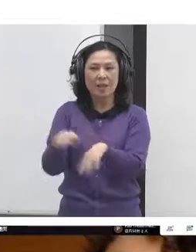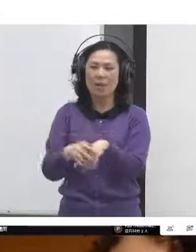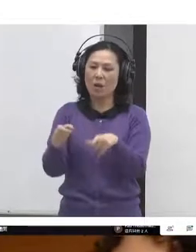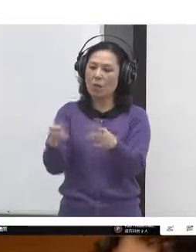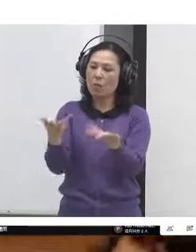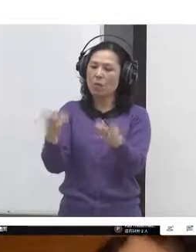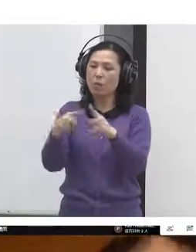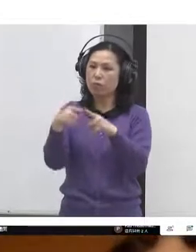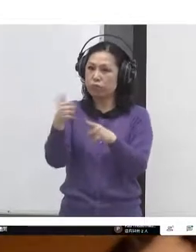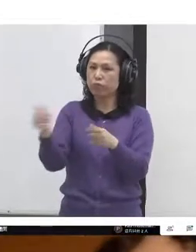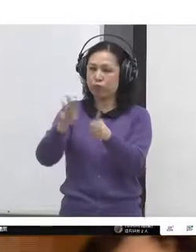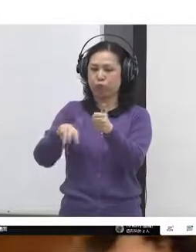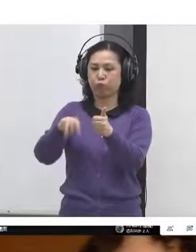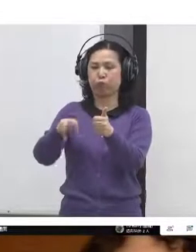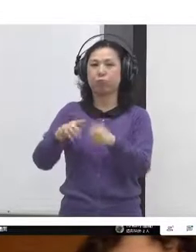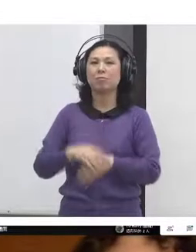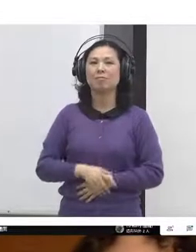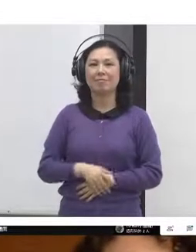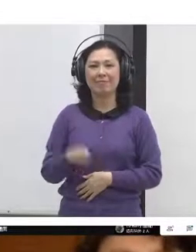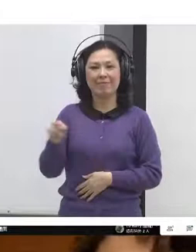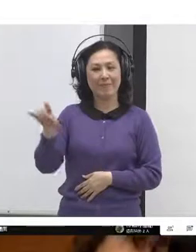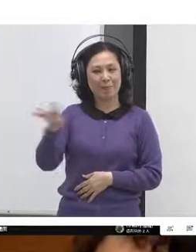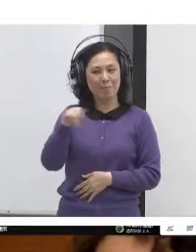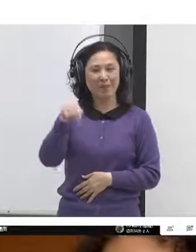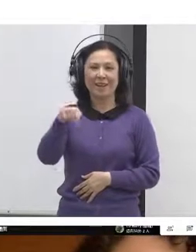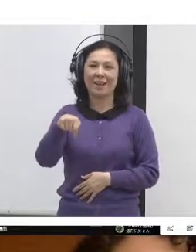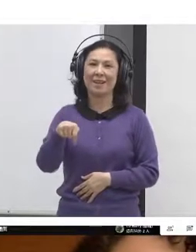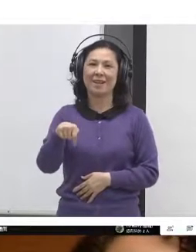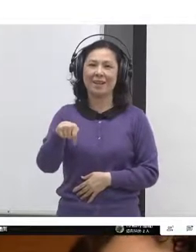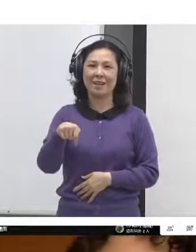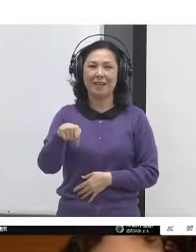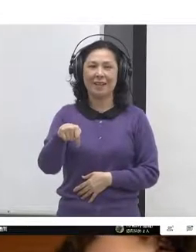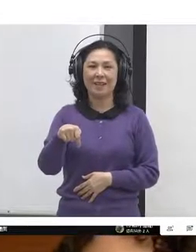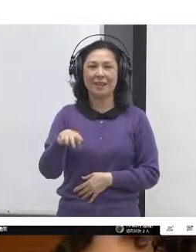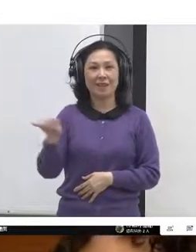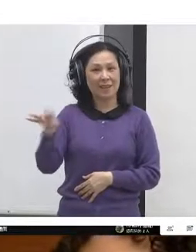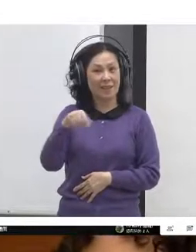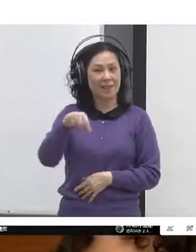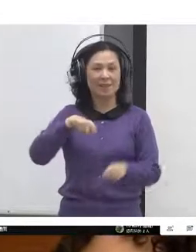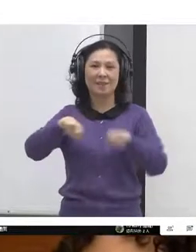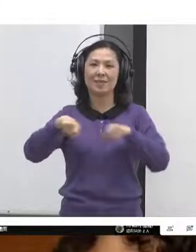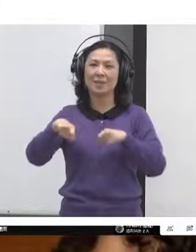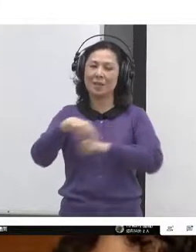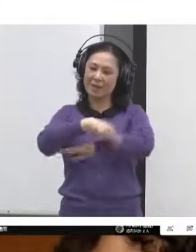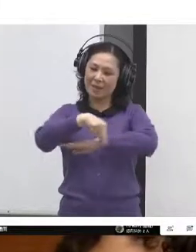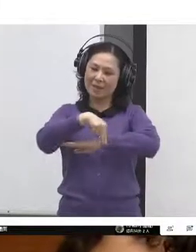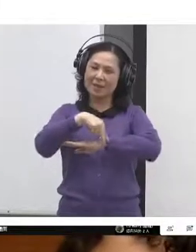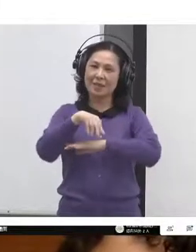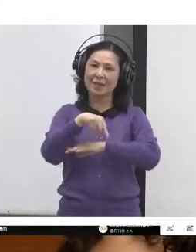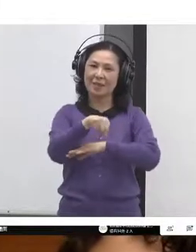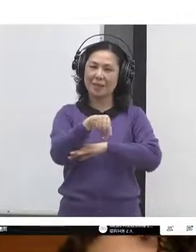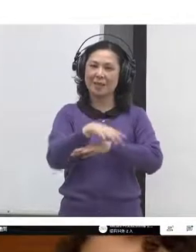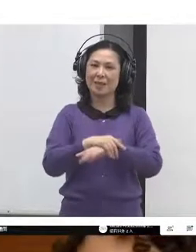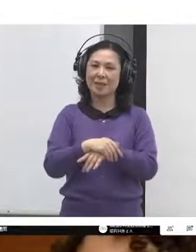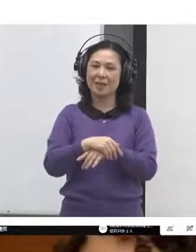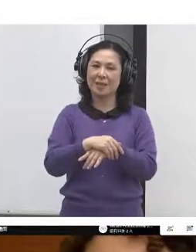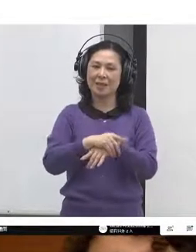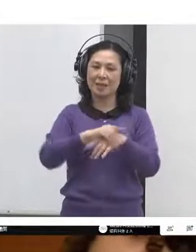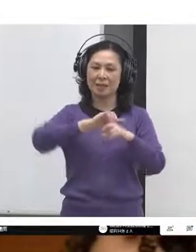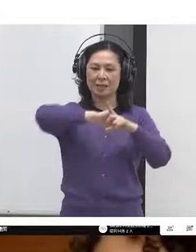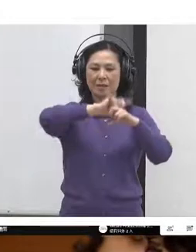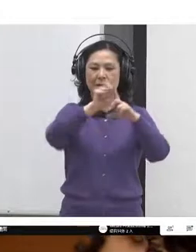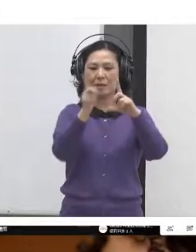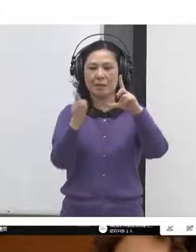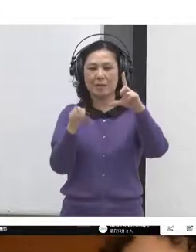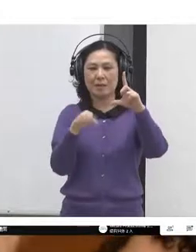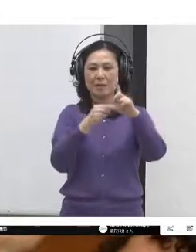to create a 360 degree consultative policy co-creation process that involved